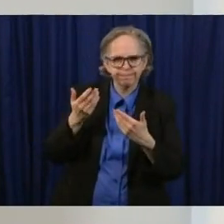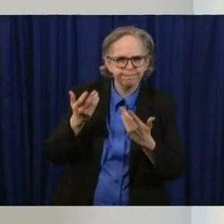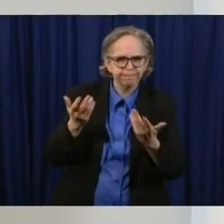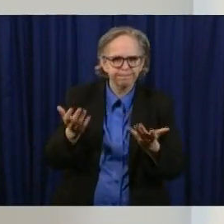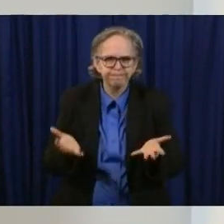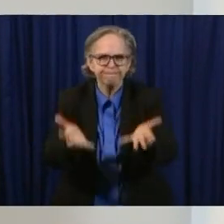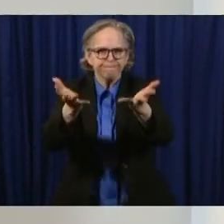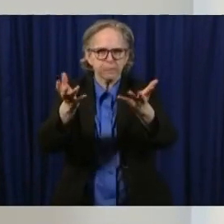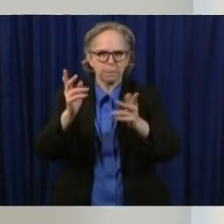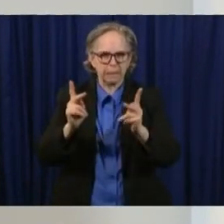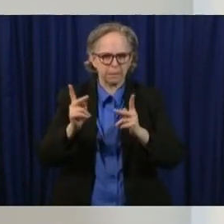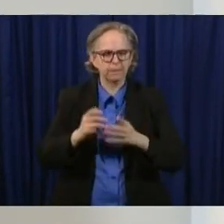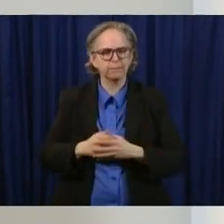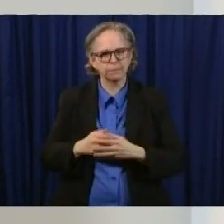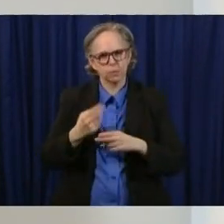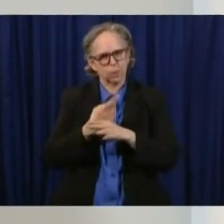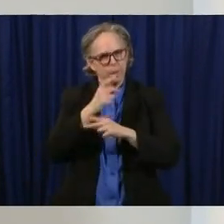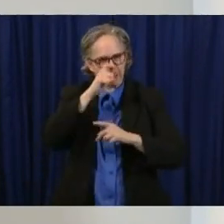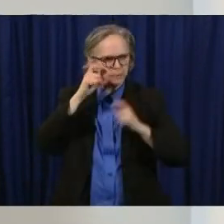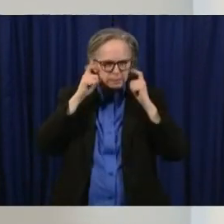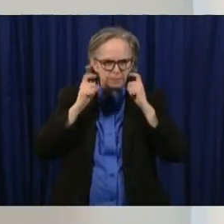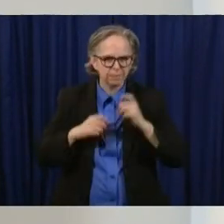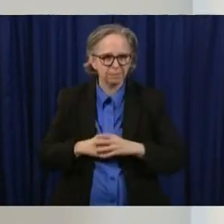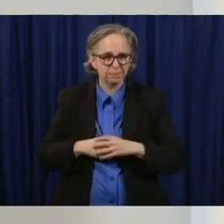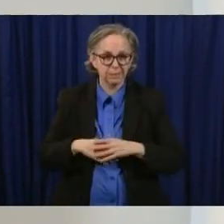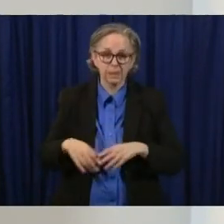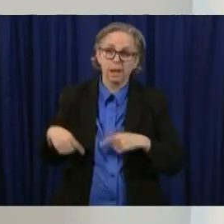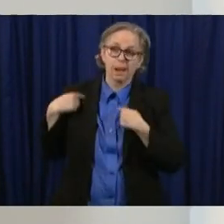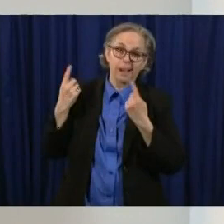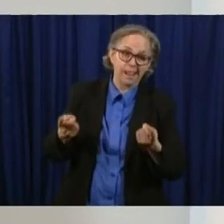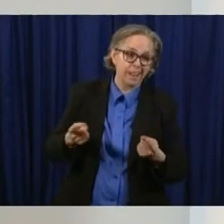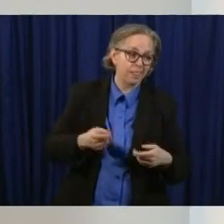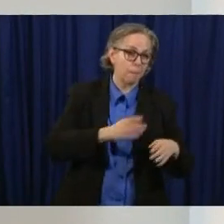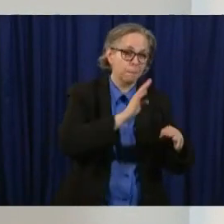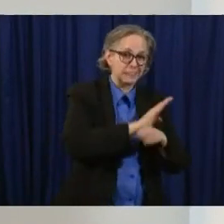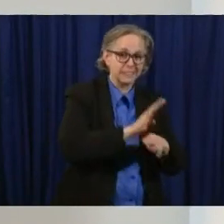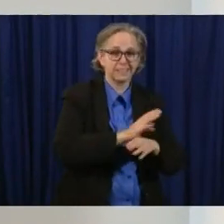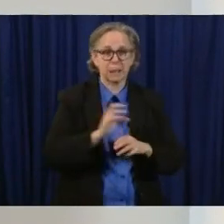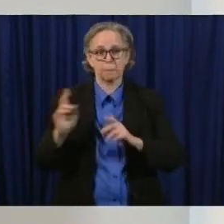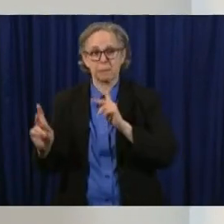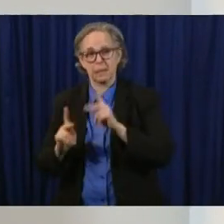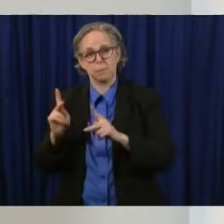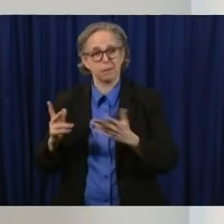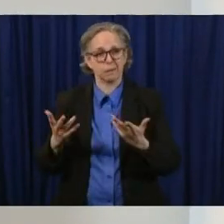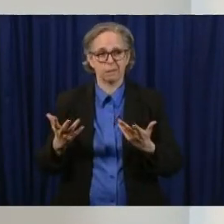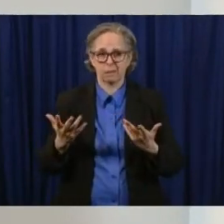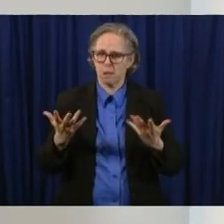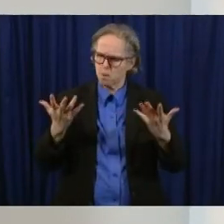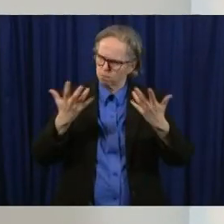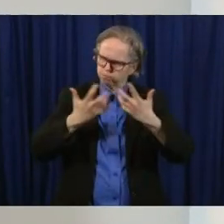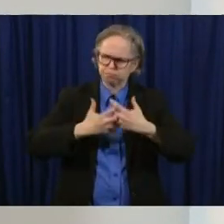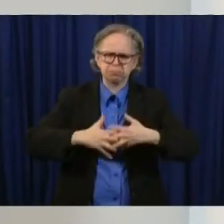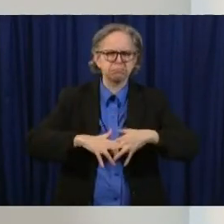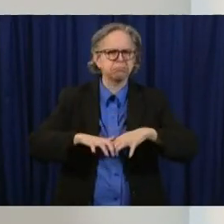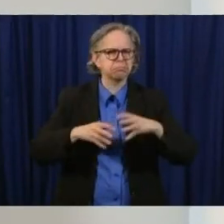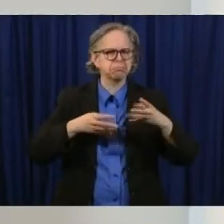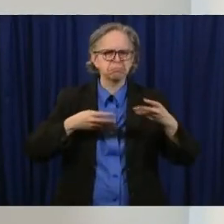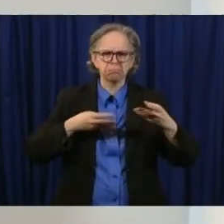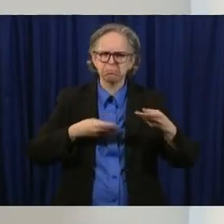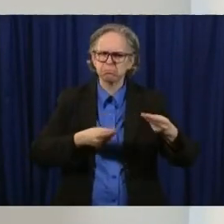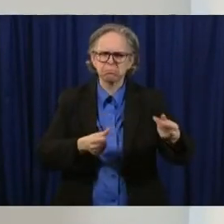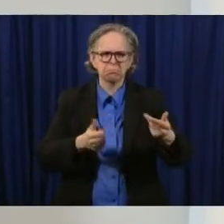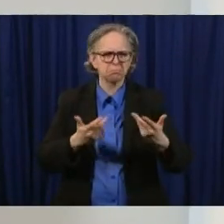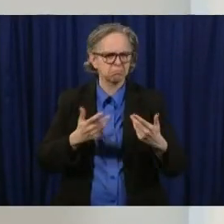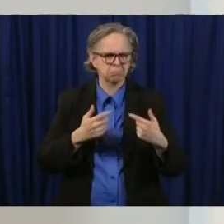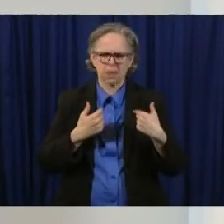the very beginning businesses and people have worked this out very well uh they have been compliant and